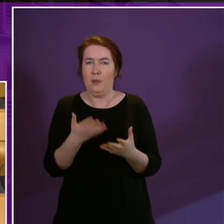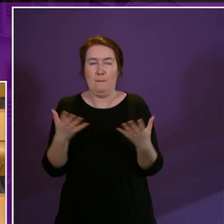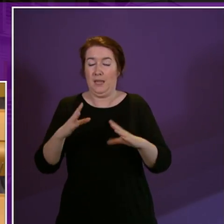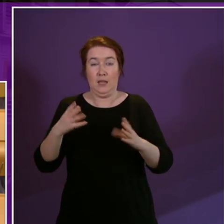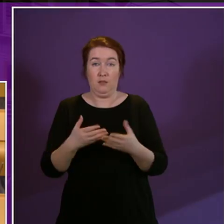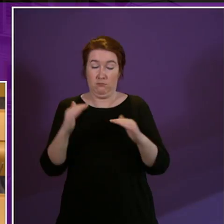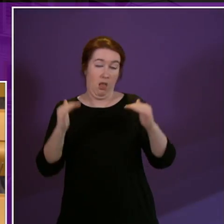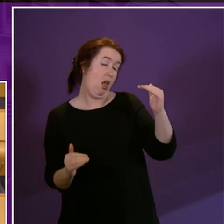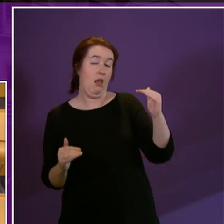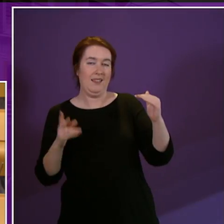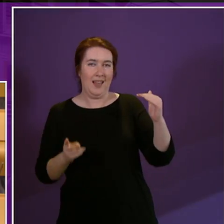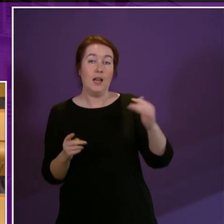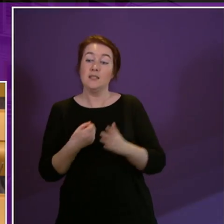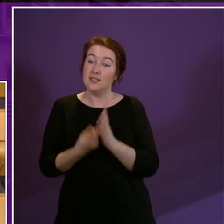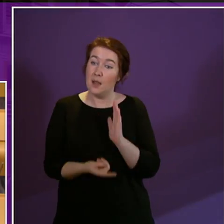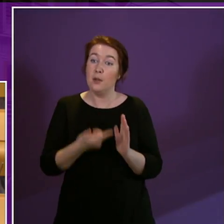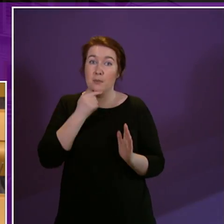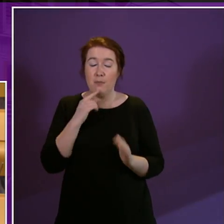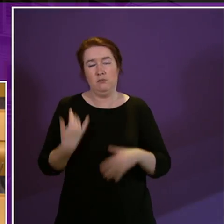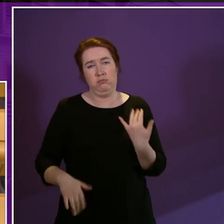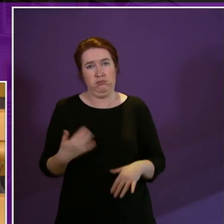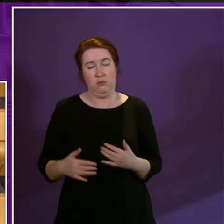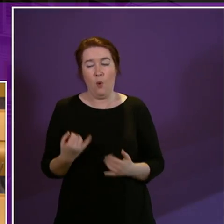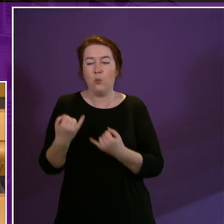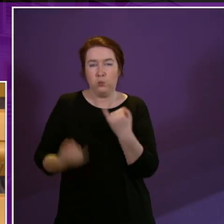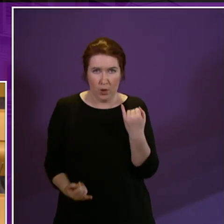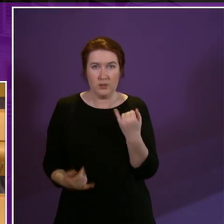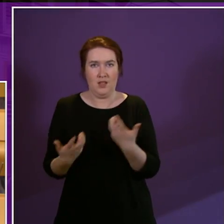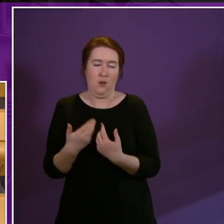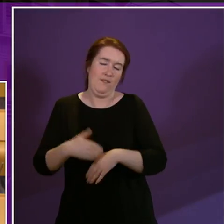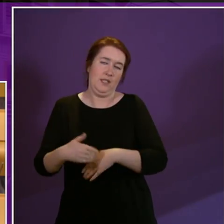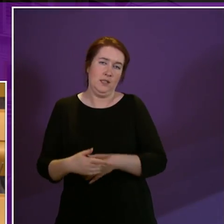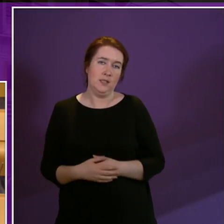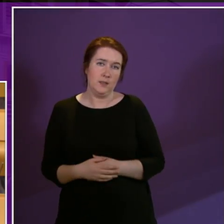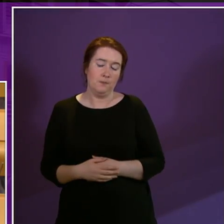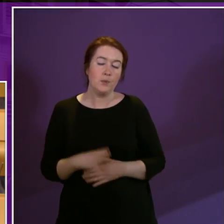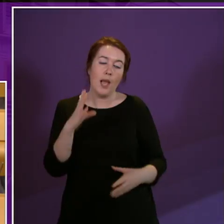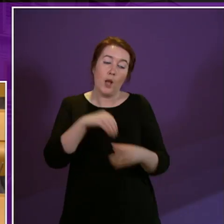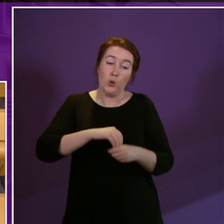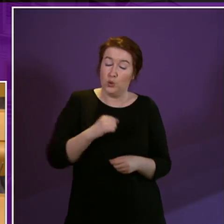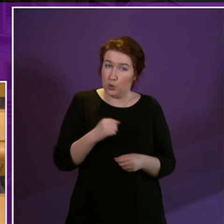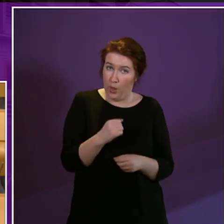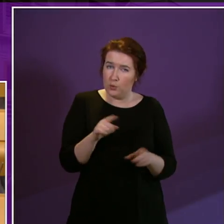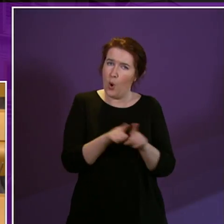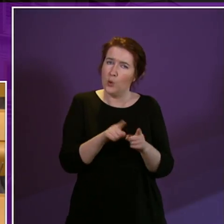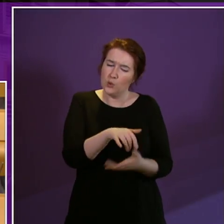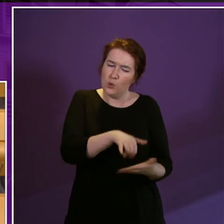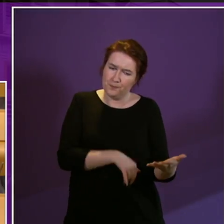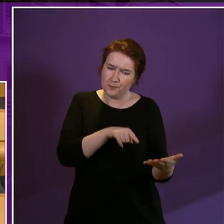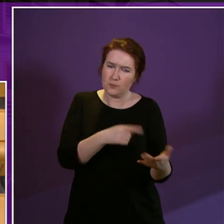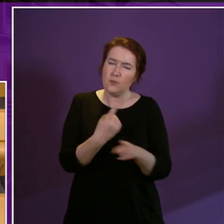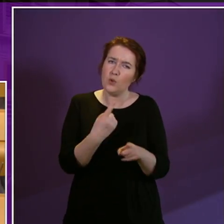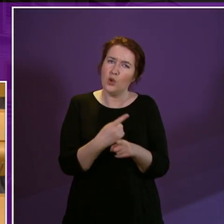people will pay a higher price in terms of how that goes. The inclusion in Scotland also talk about